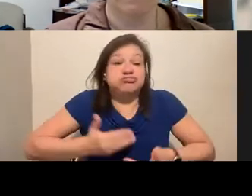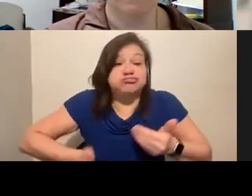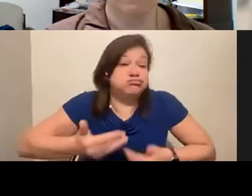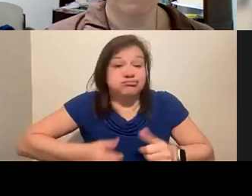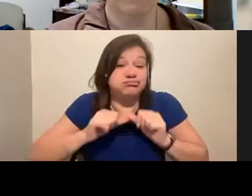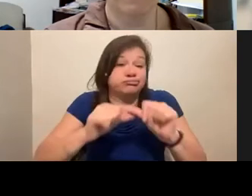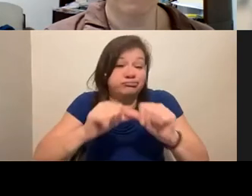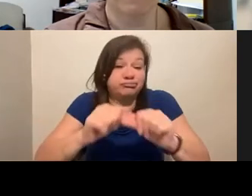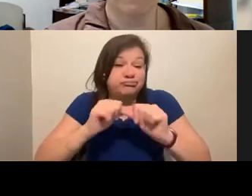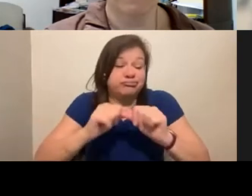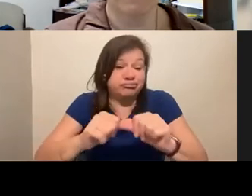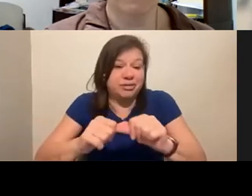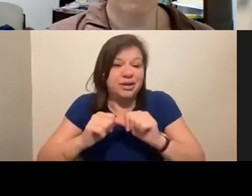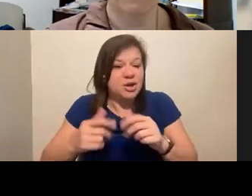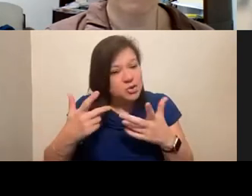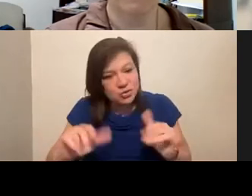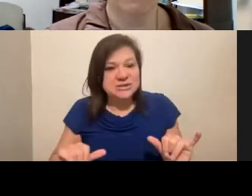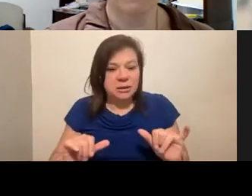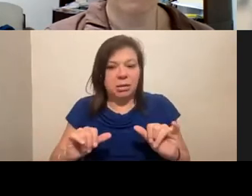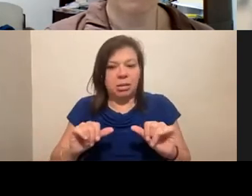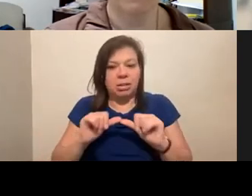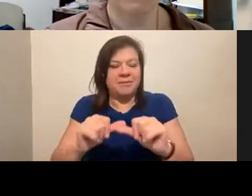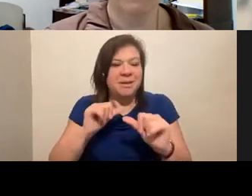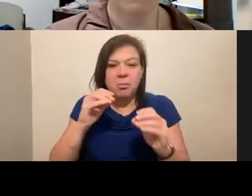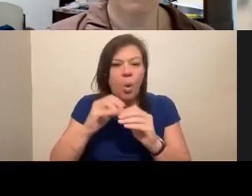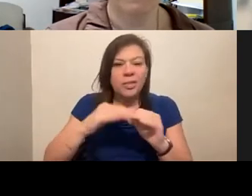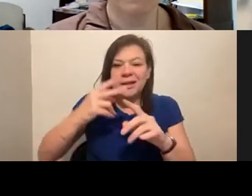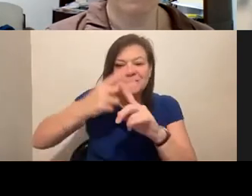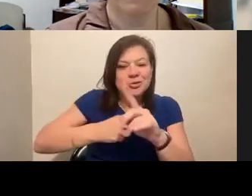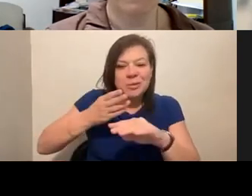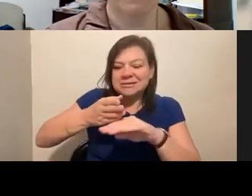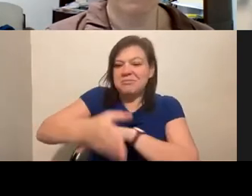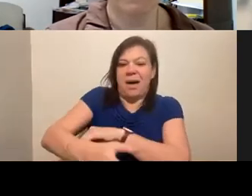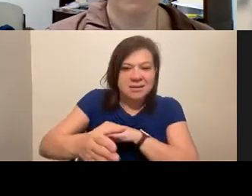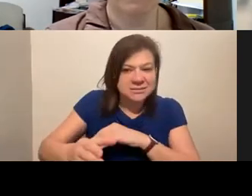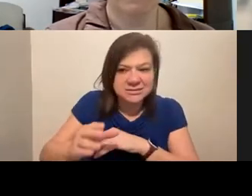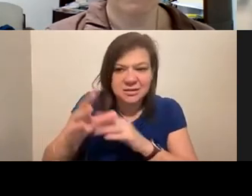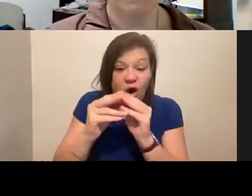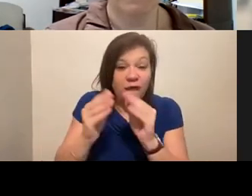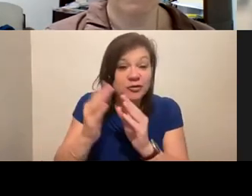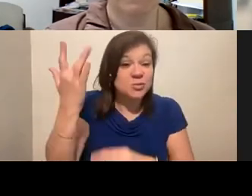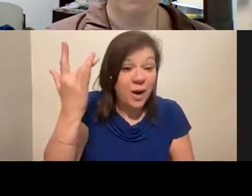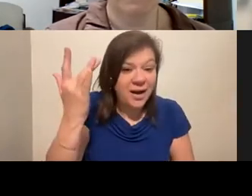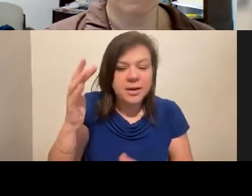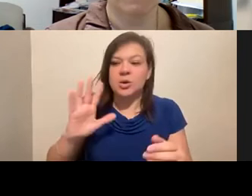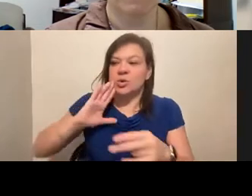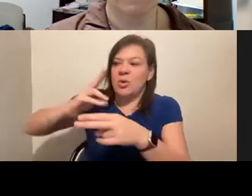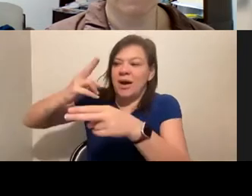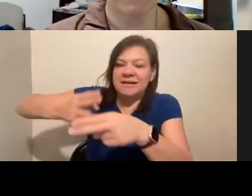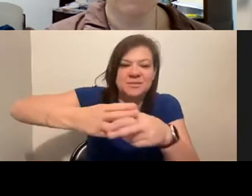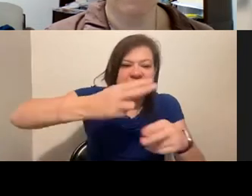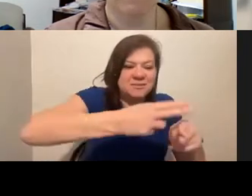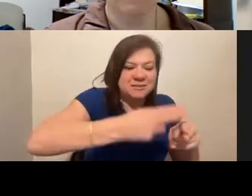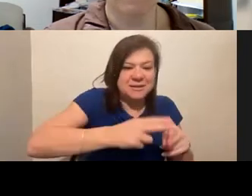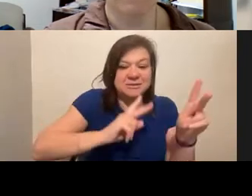of back, you know, slogging through your, your job and feeling overwhelmed again, because you leave with connections, you leave with people who